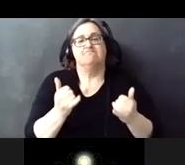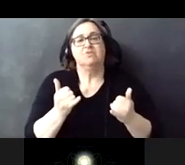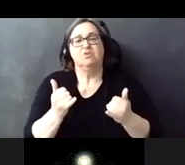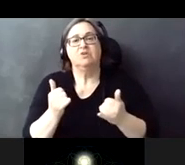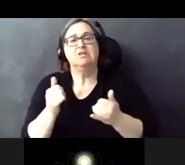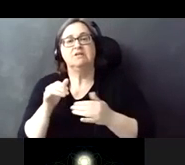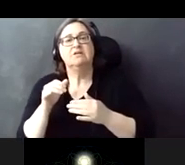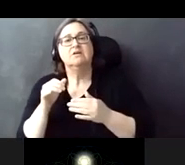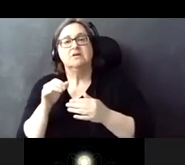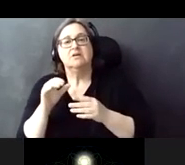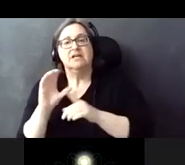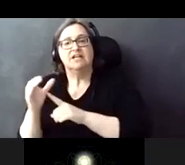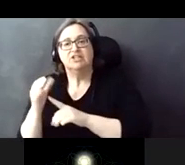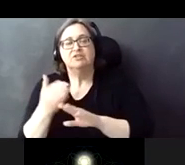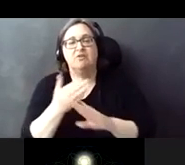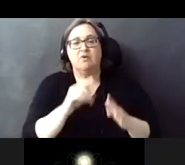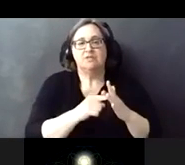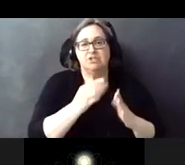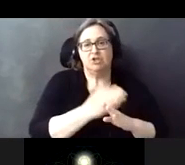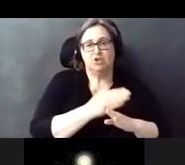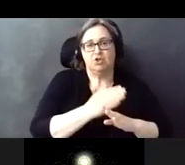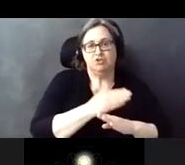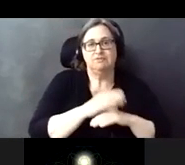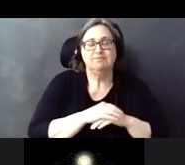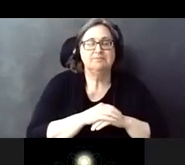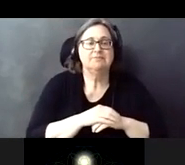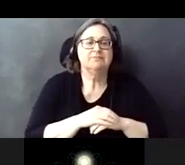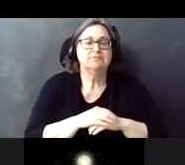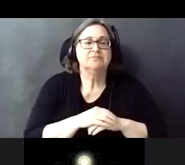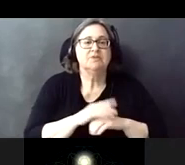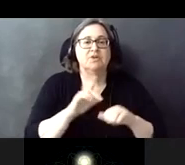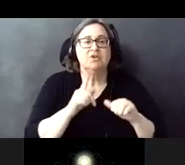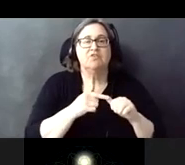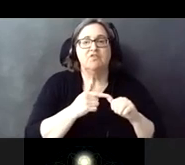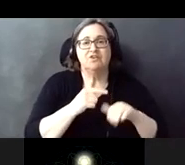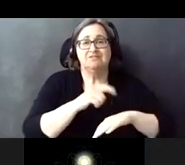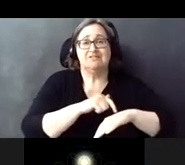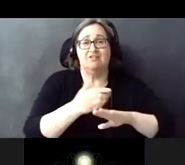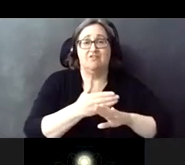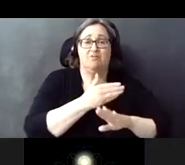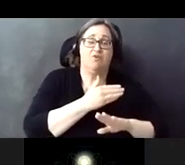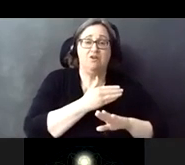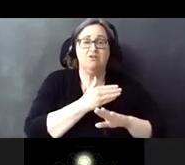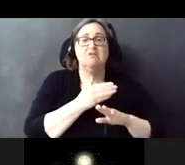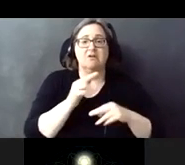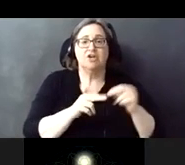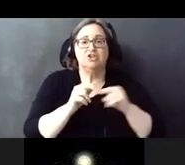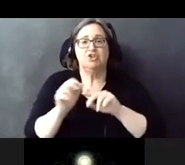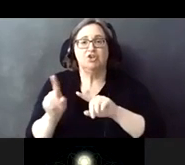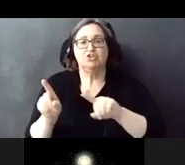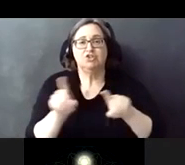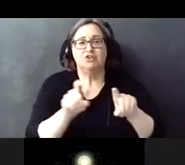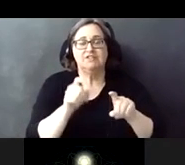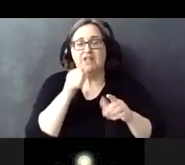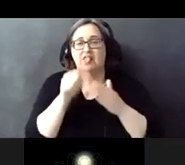conditions of your property before the start of construction the first round of pre-construction survey letters were sent out